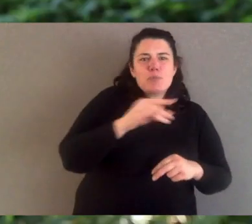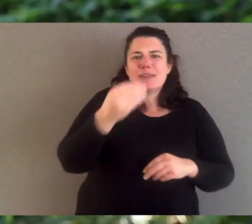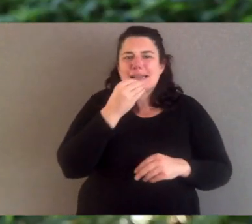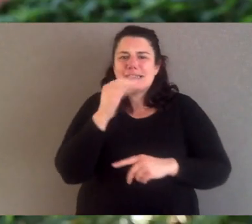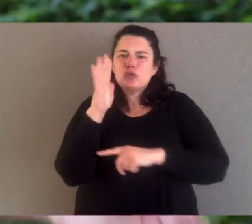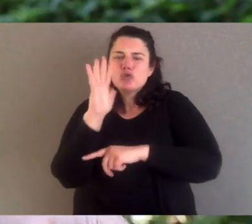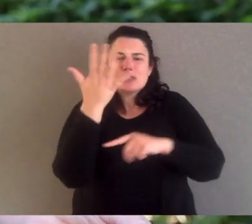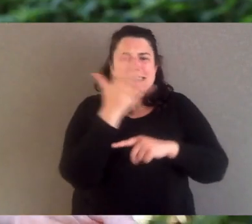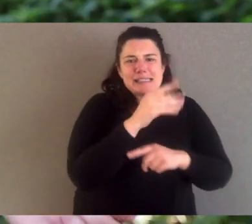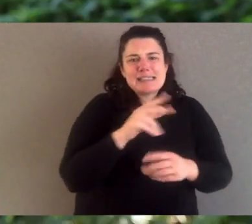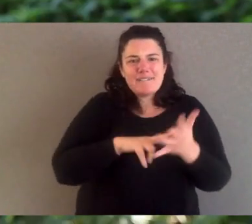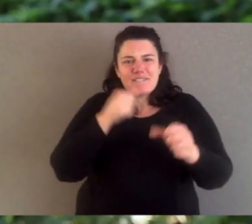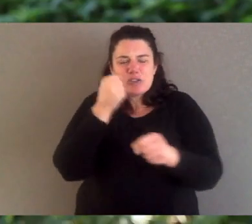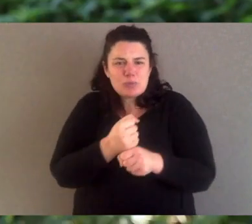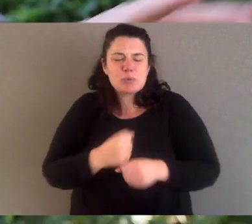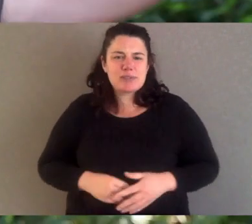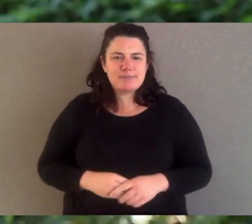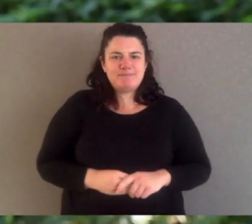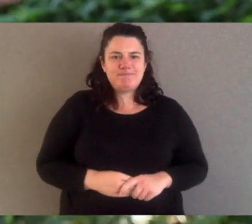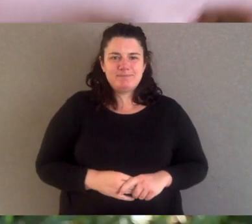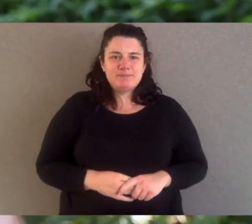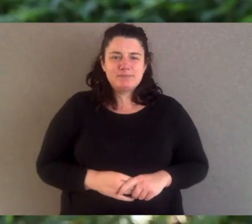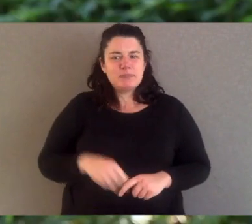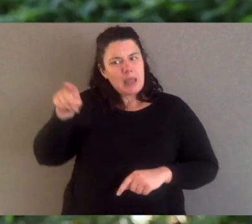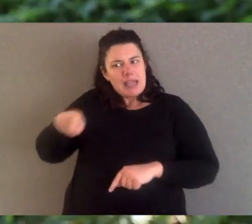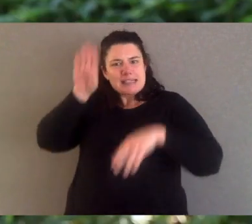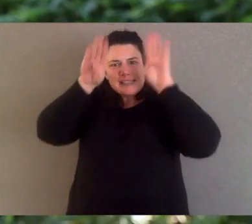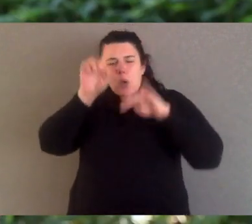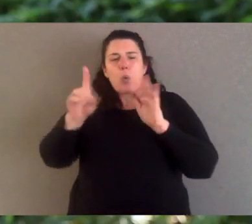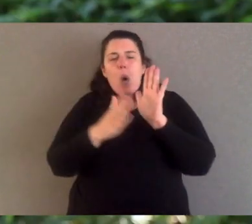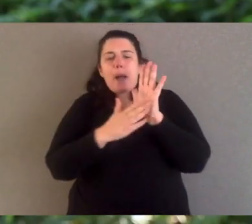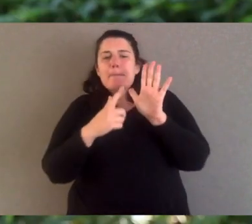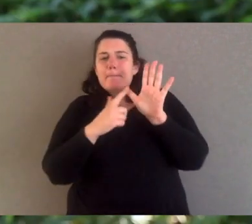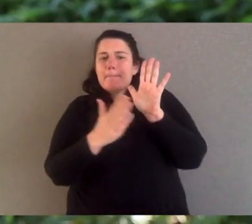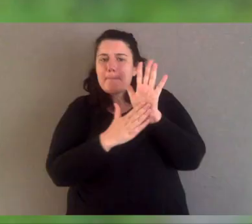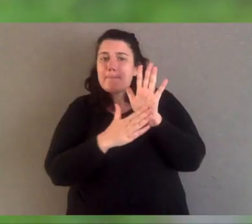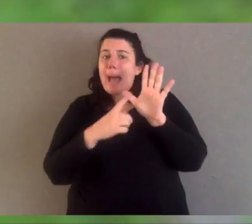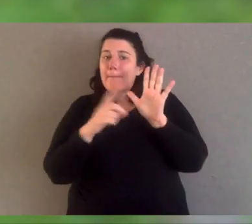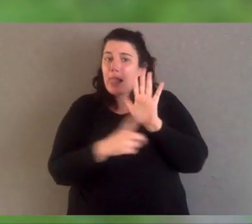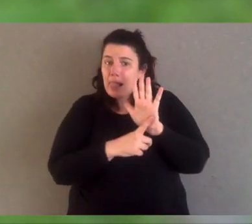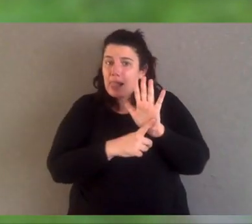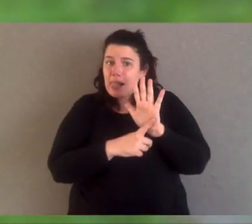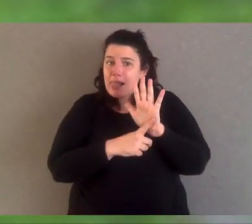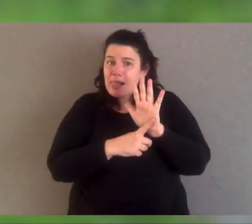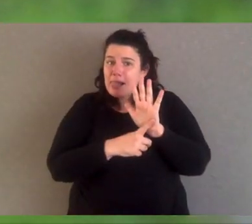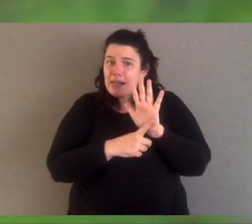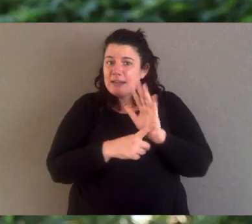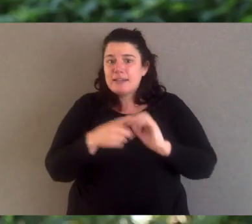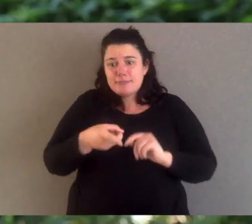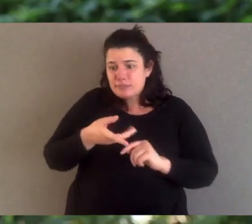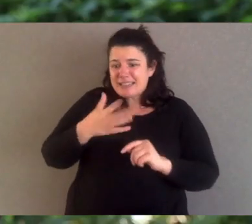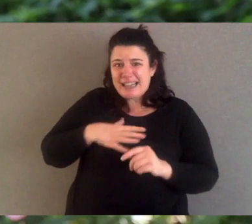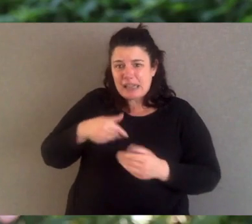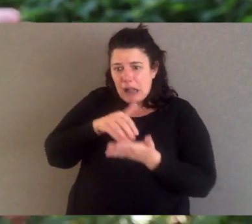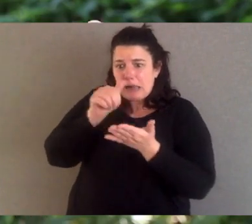Most mammals normally do but dingoes in the central Australian areas can get so much of their moisture by licking plants that might